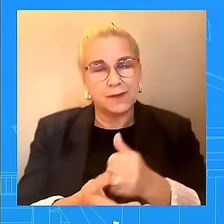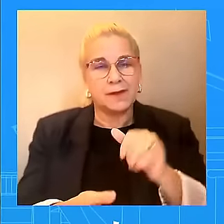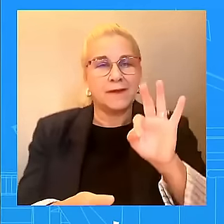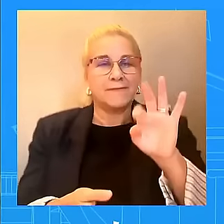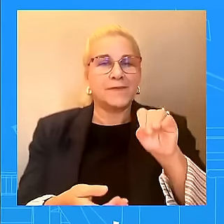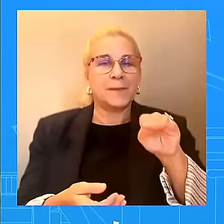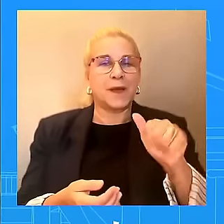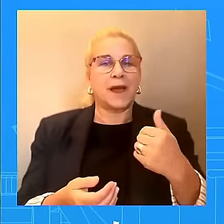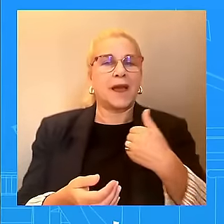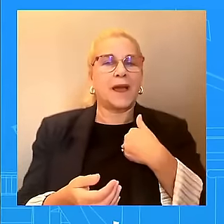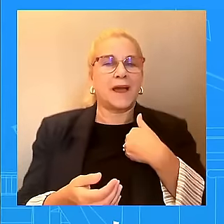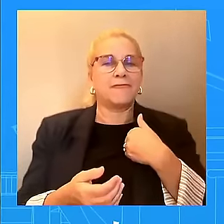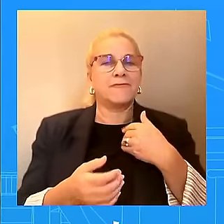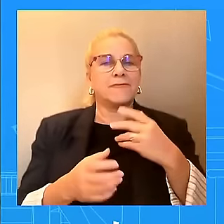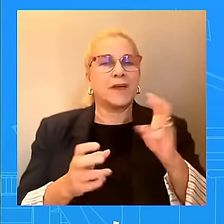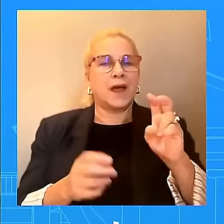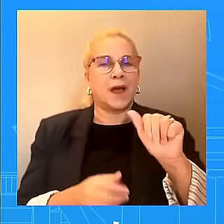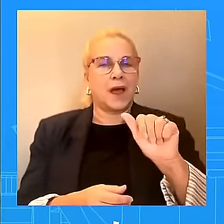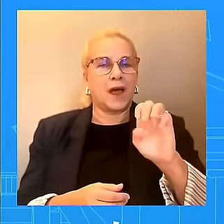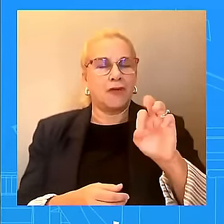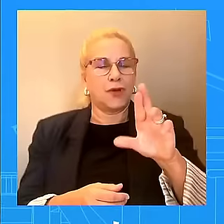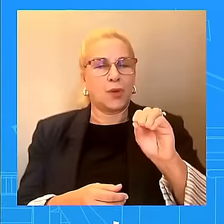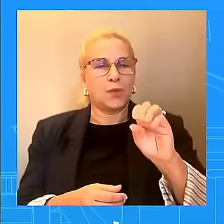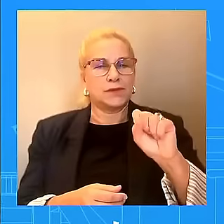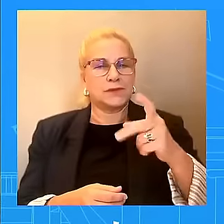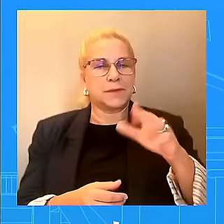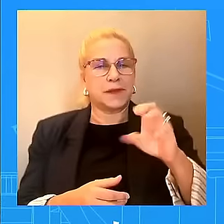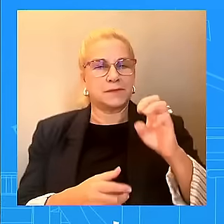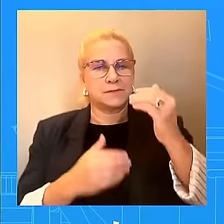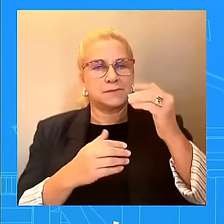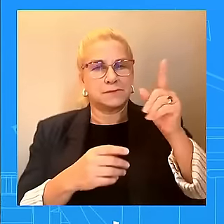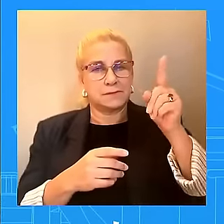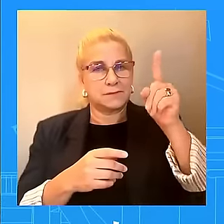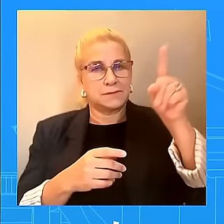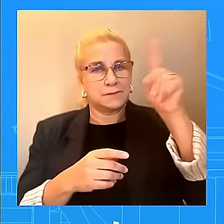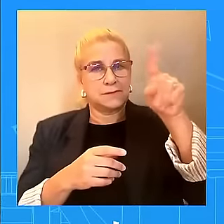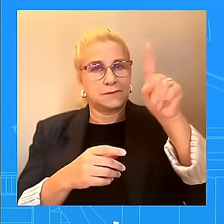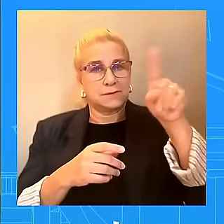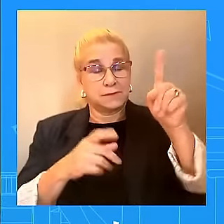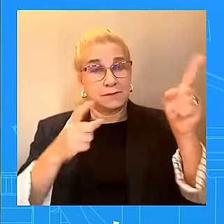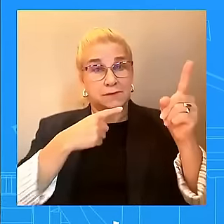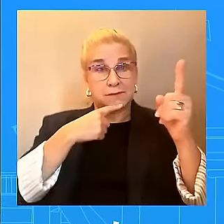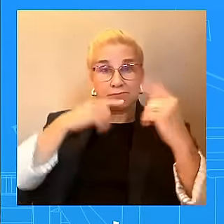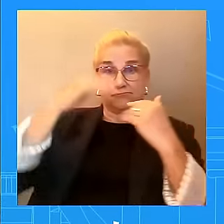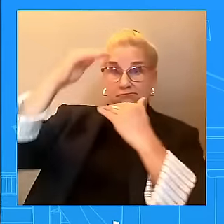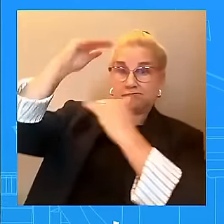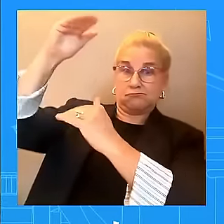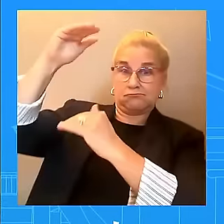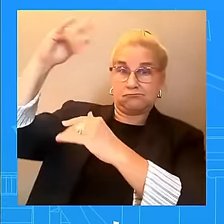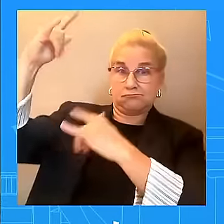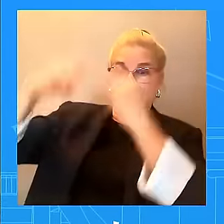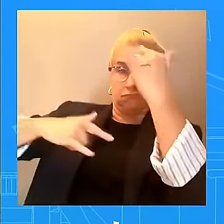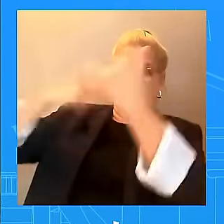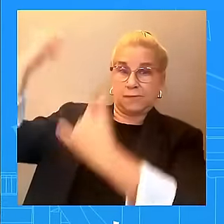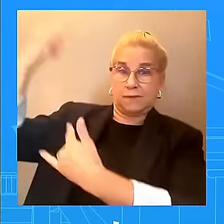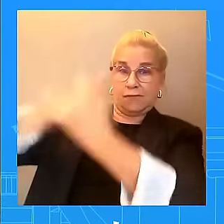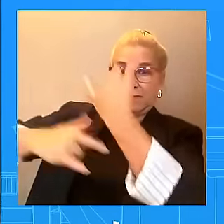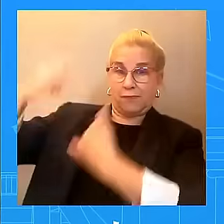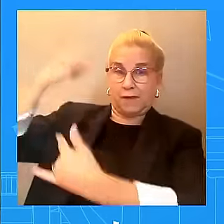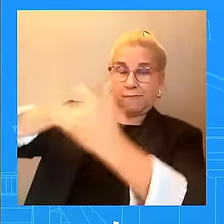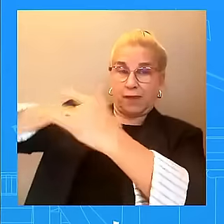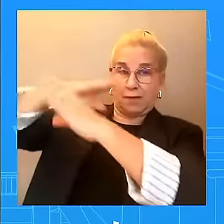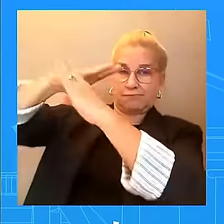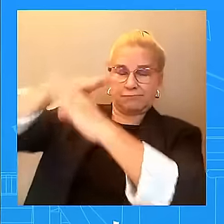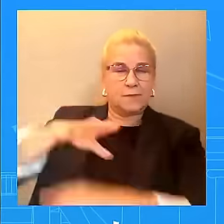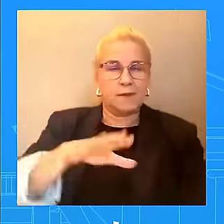That is not true. That's false. The fact is there are no airspace restrictions in North Carolina. So we're going to continue to combat these.